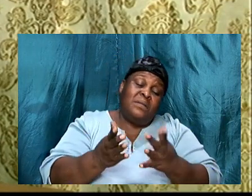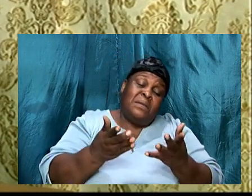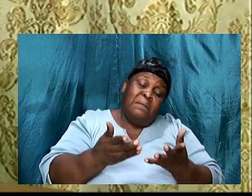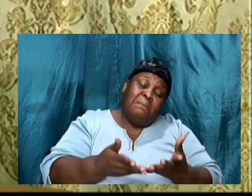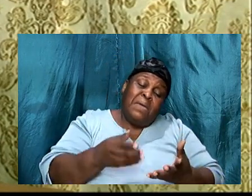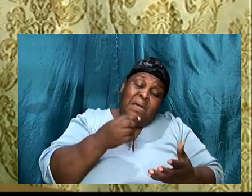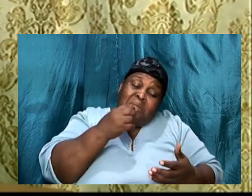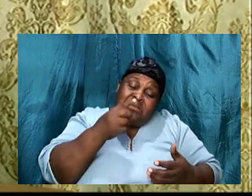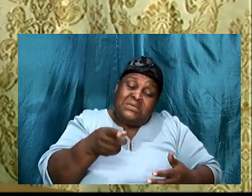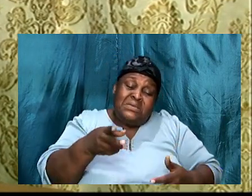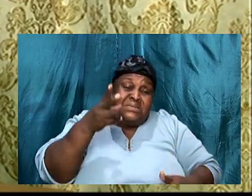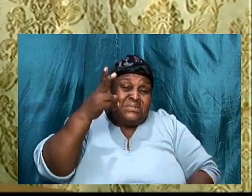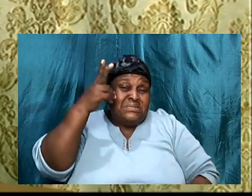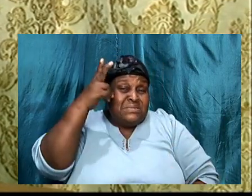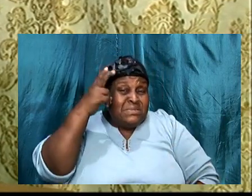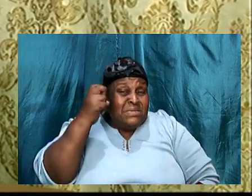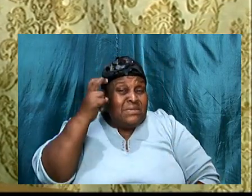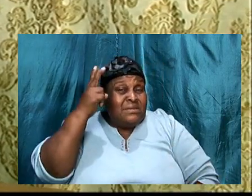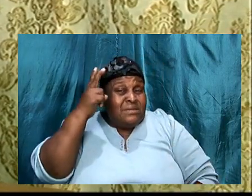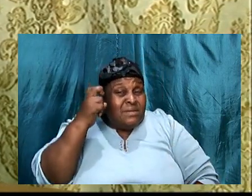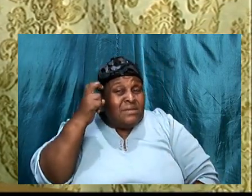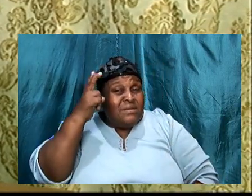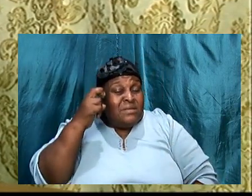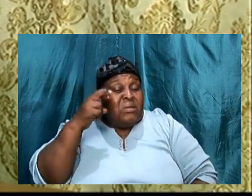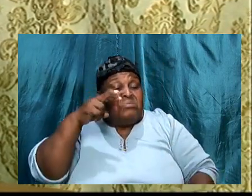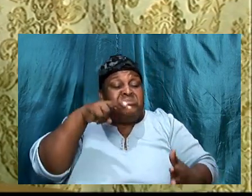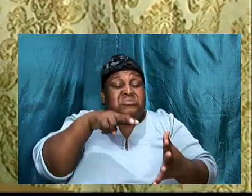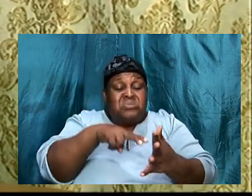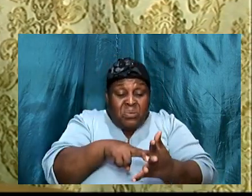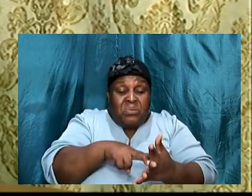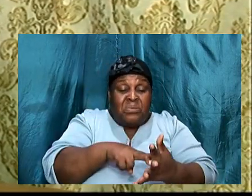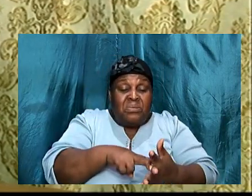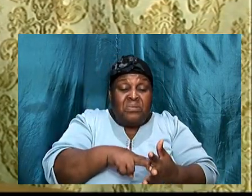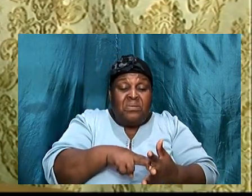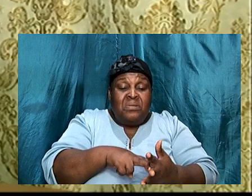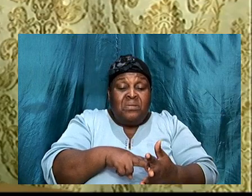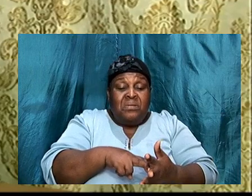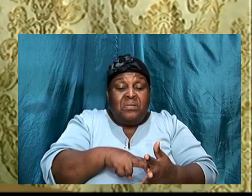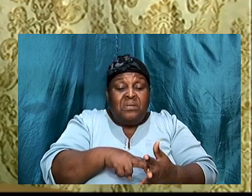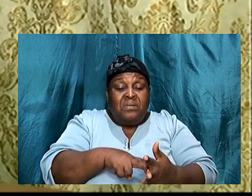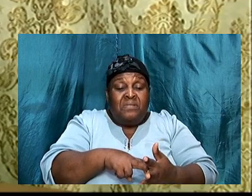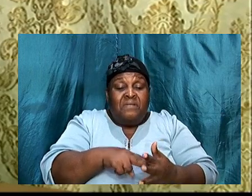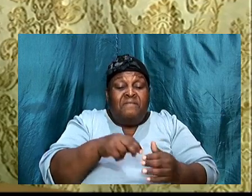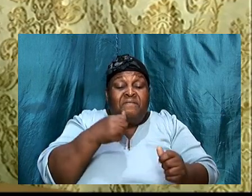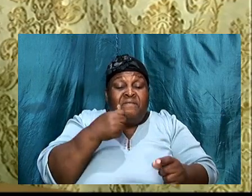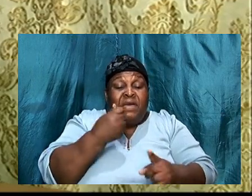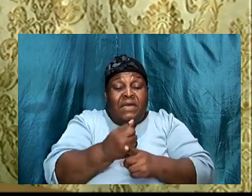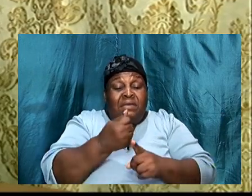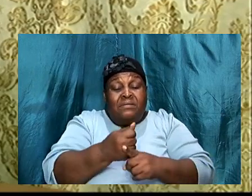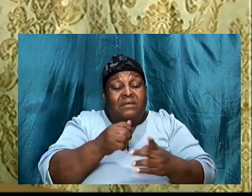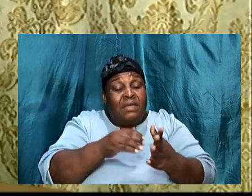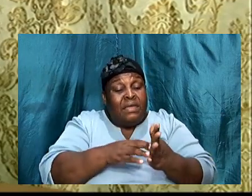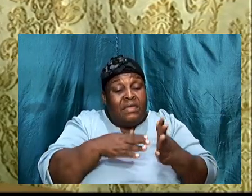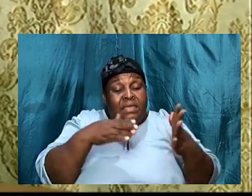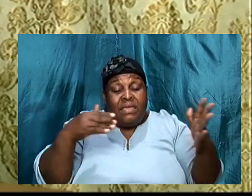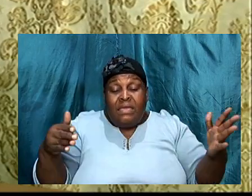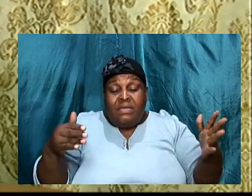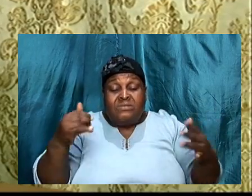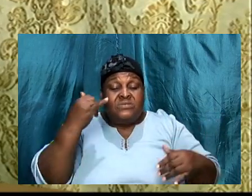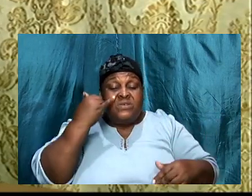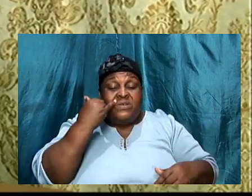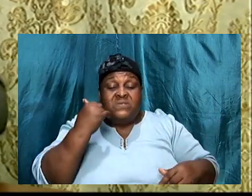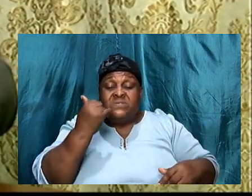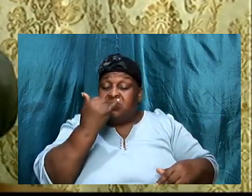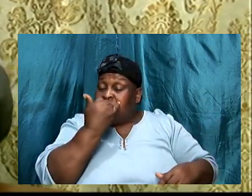Satan, stood up, against Israel, look here, and the, finding the will of God, will not always,